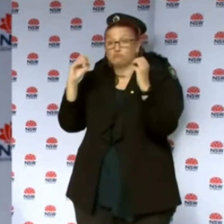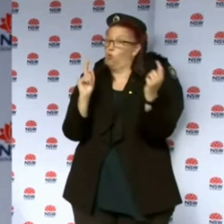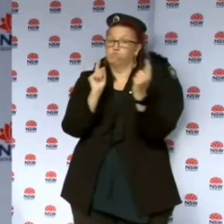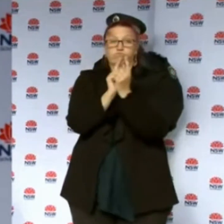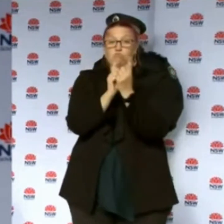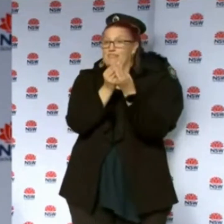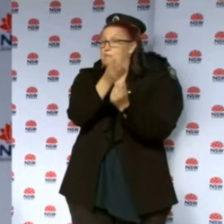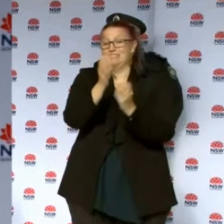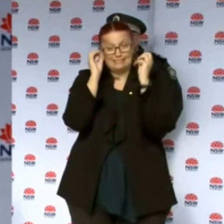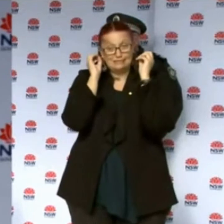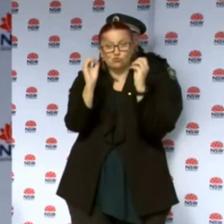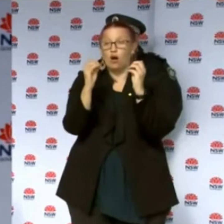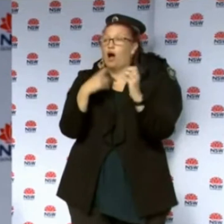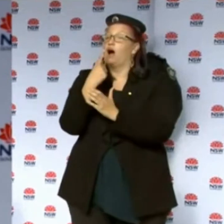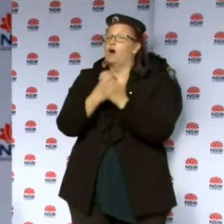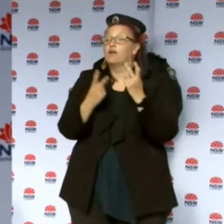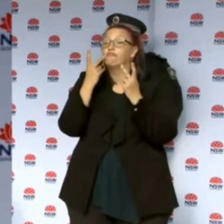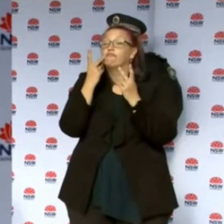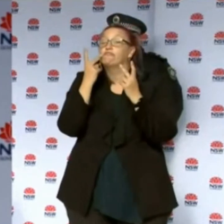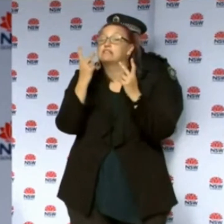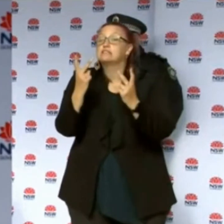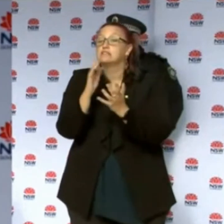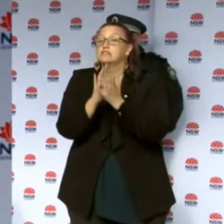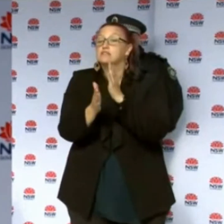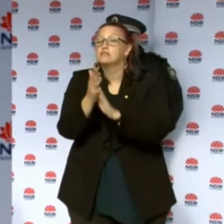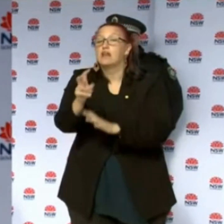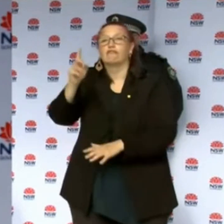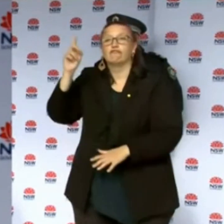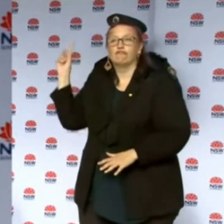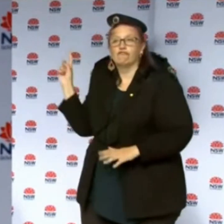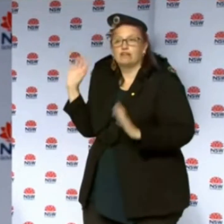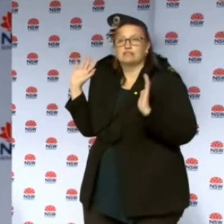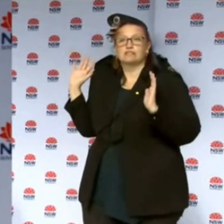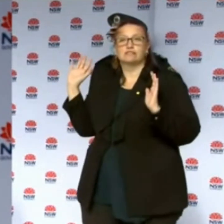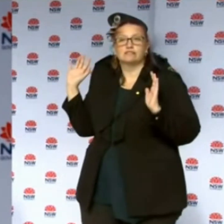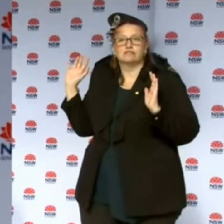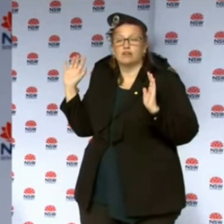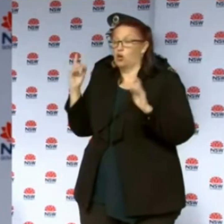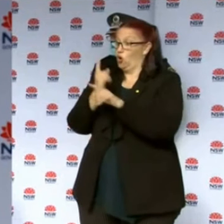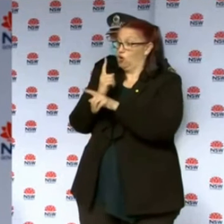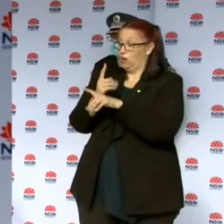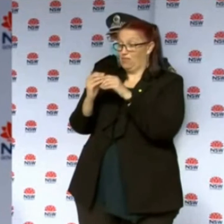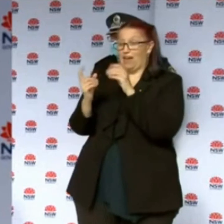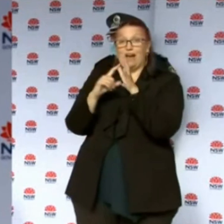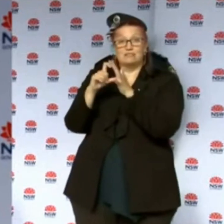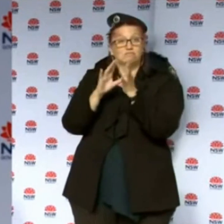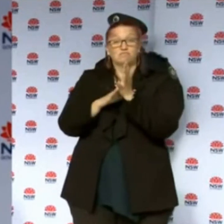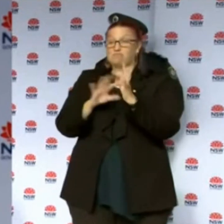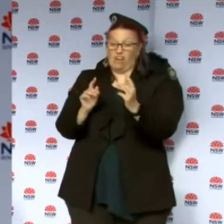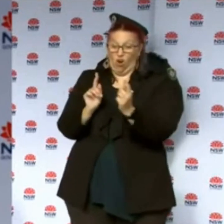I was there for a very short time, addressed the crowd, and didn't have any contact with him whatsoever.